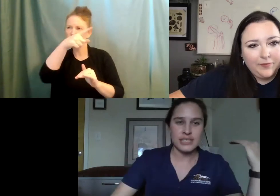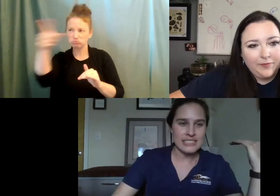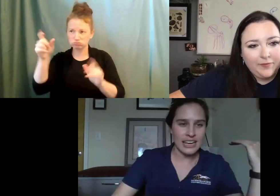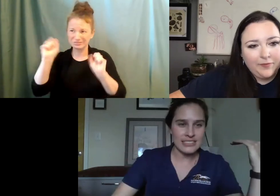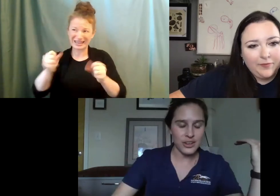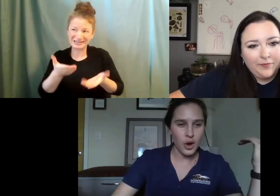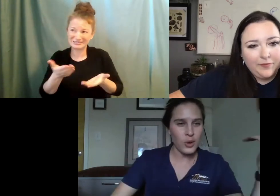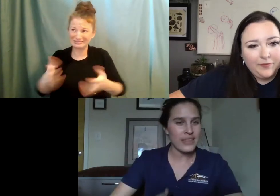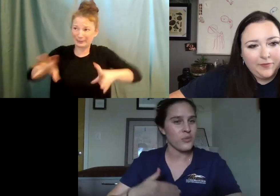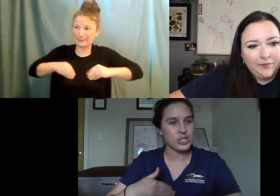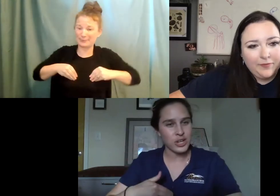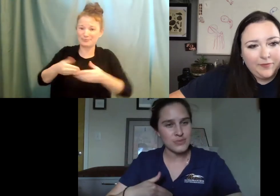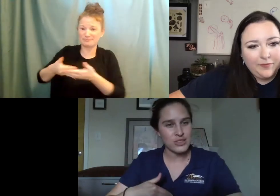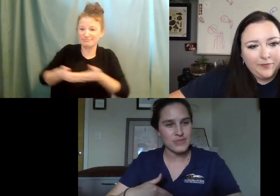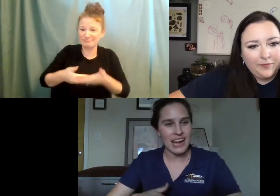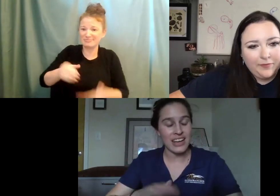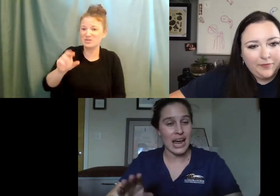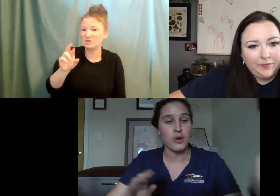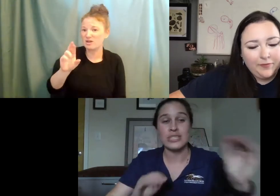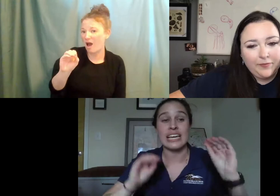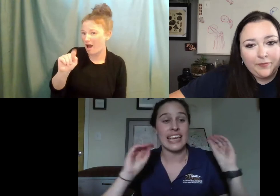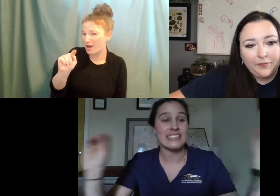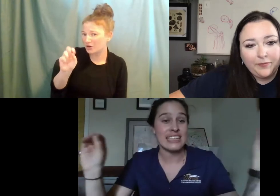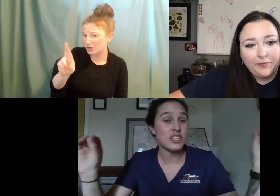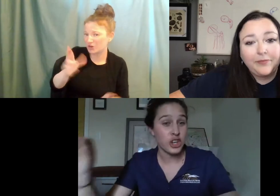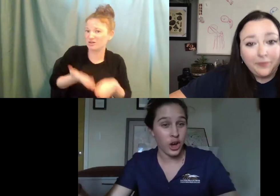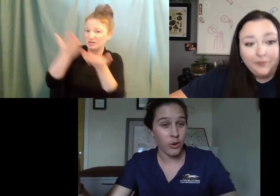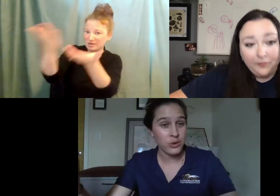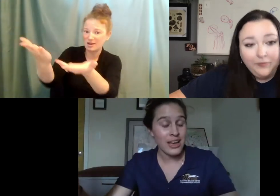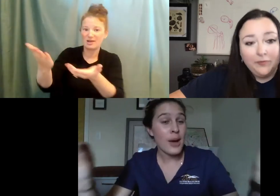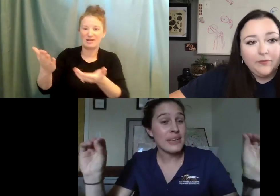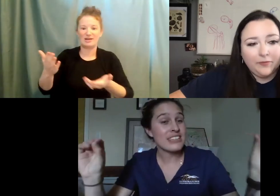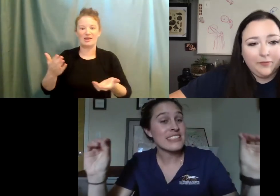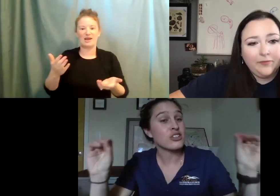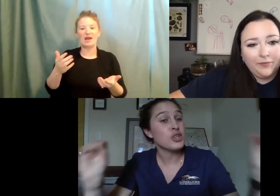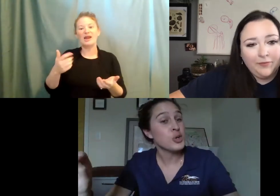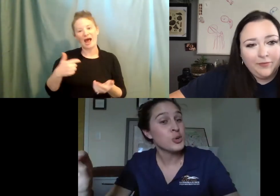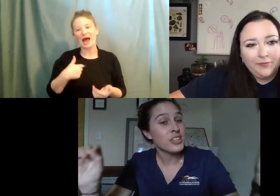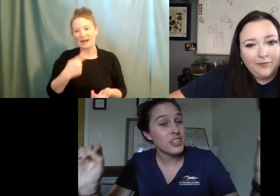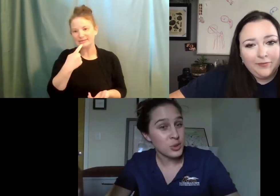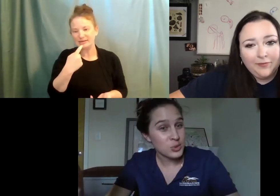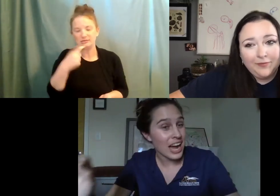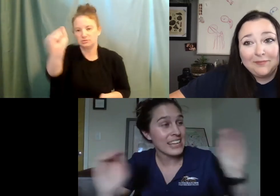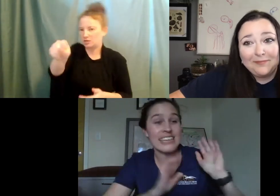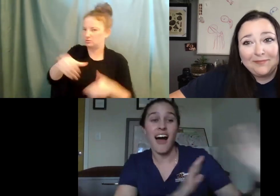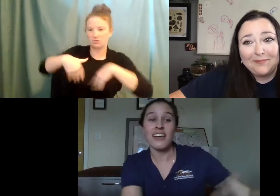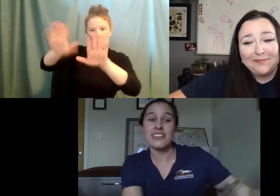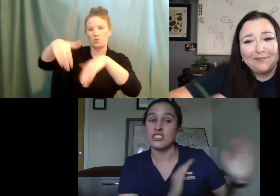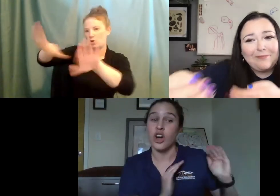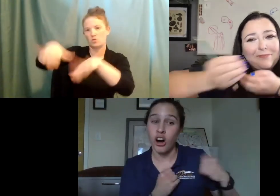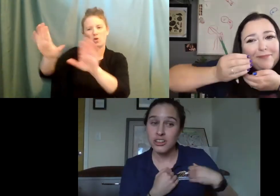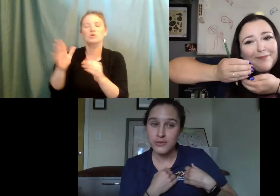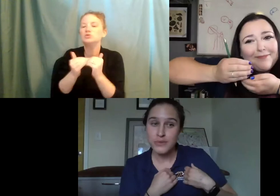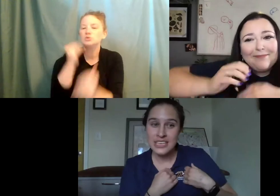that these guys can go with? Can we transport them down? And I'm always like, yes, they need to go because they're too cute. I cannot,